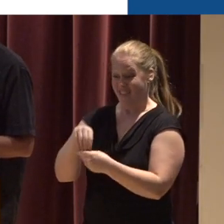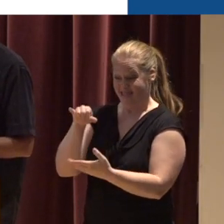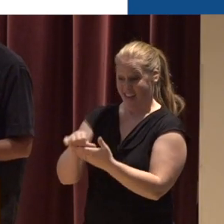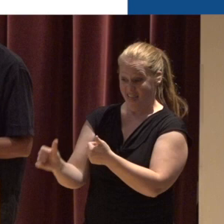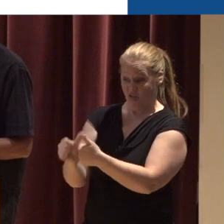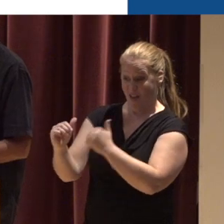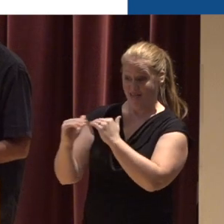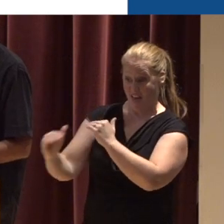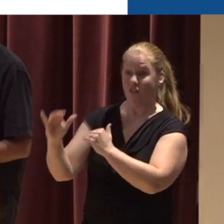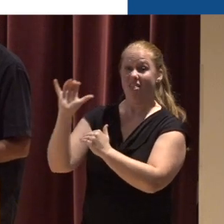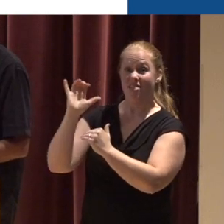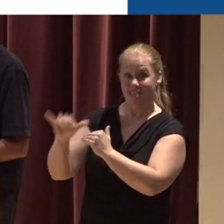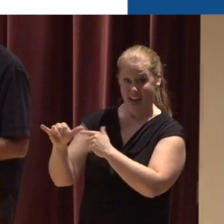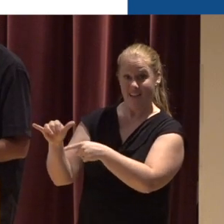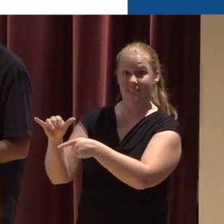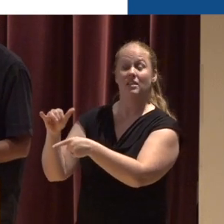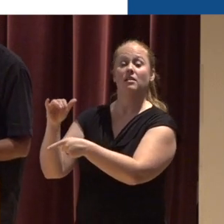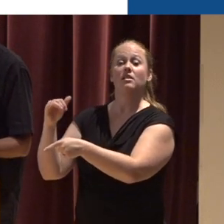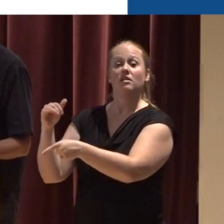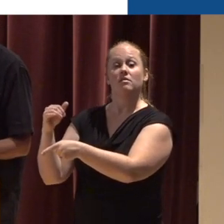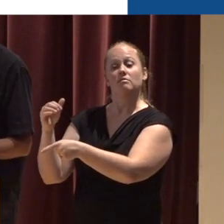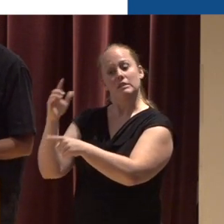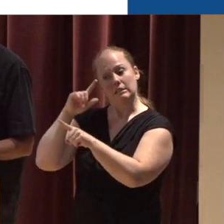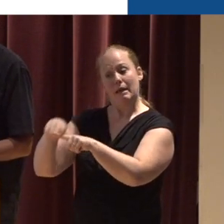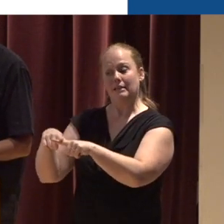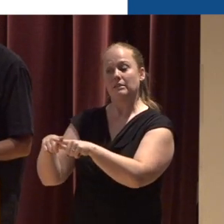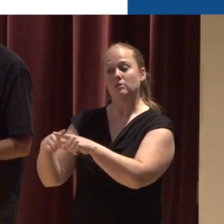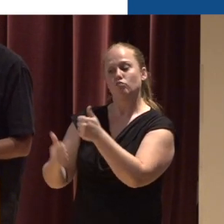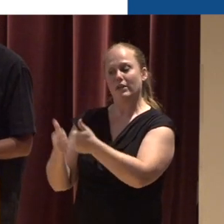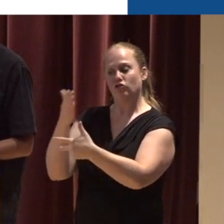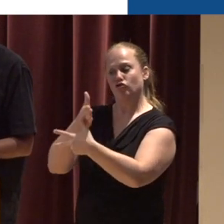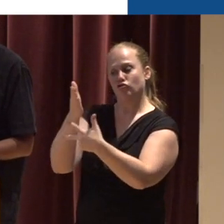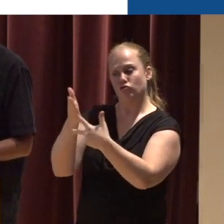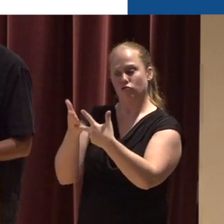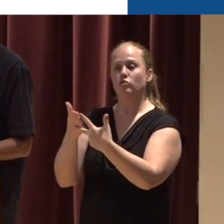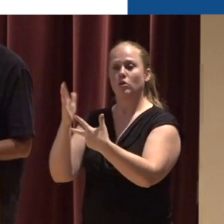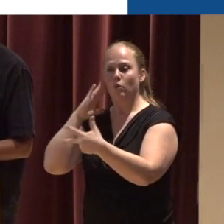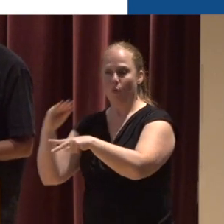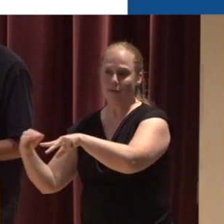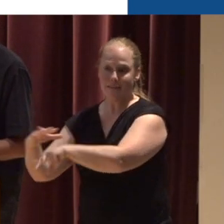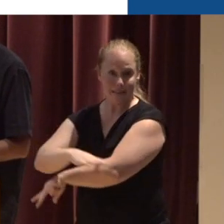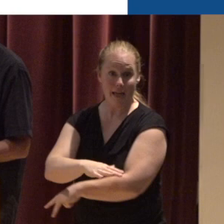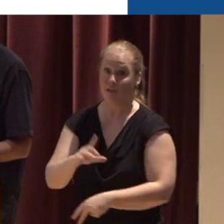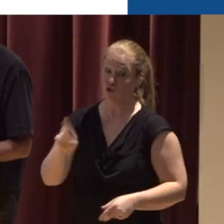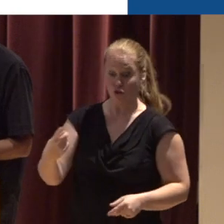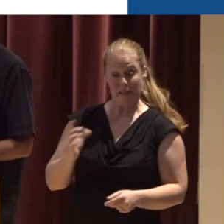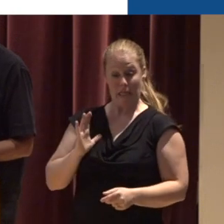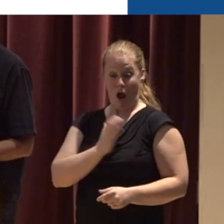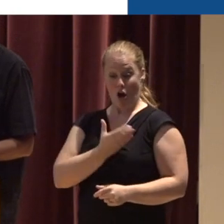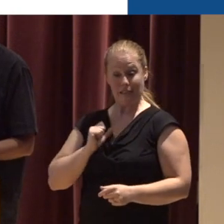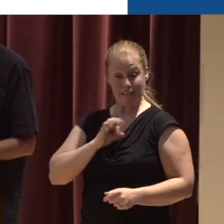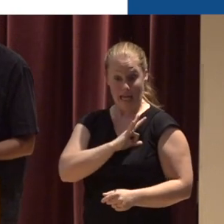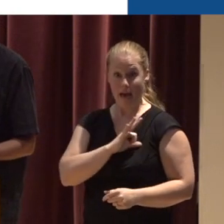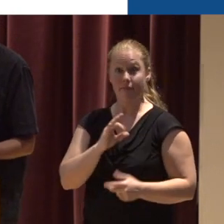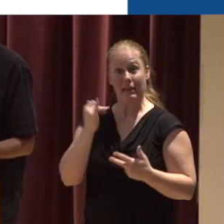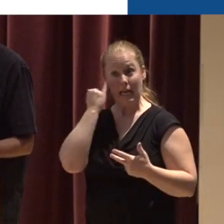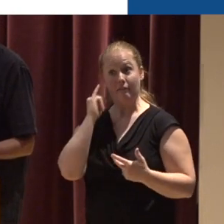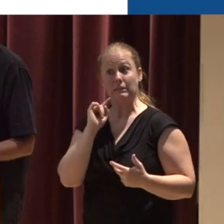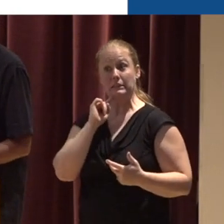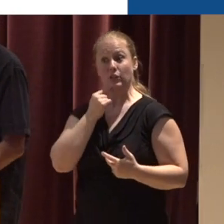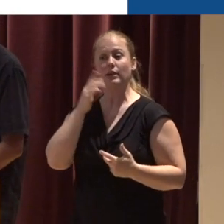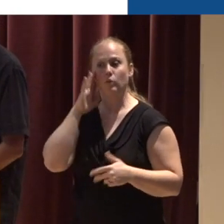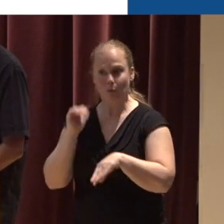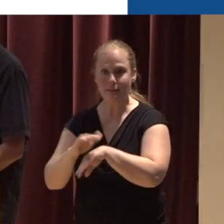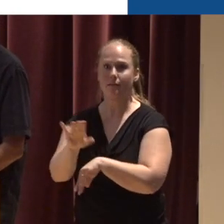level Is what actually drives the actions of not only public works But the police department, the fire department As well as emergency management